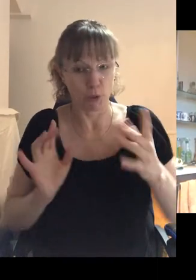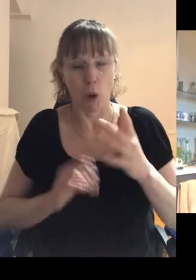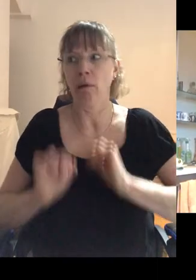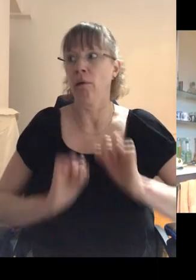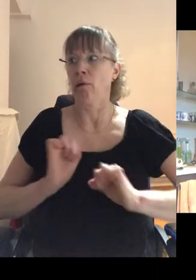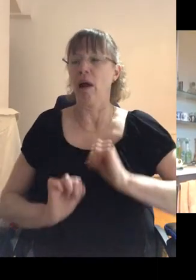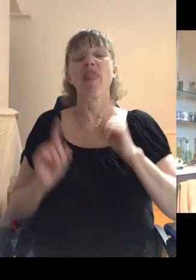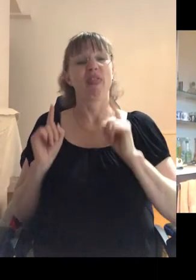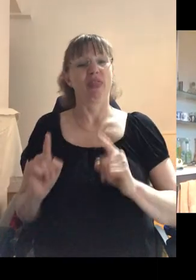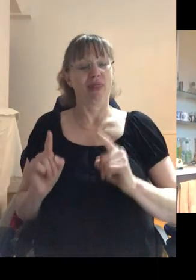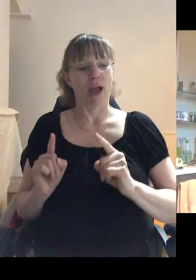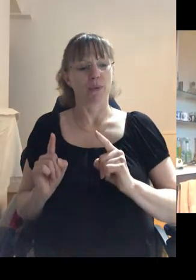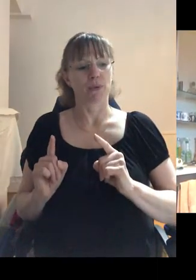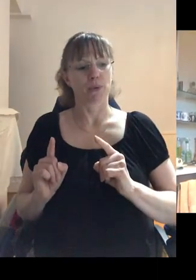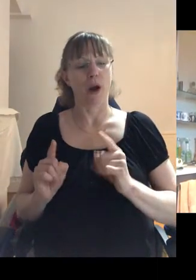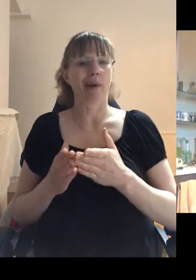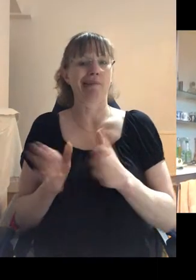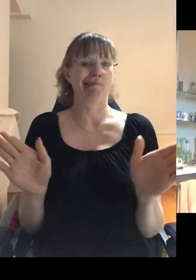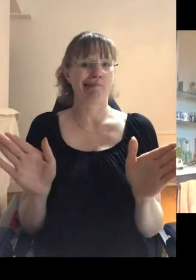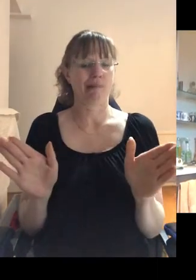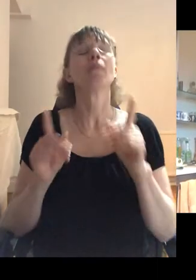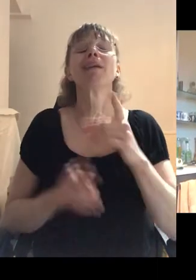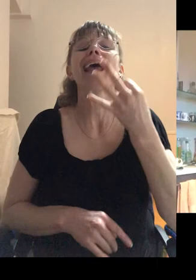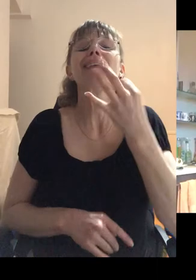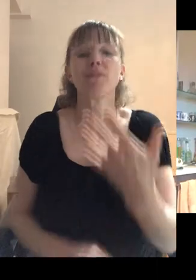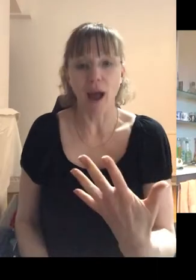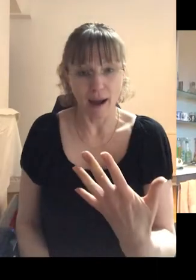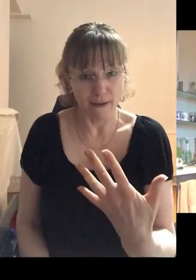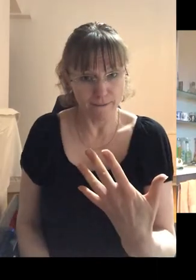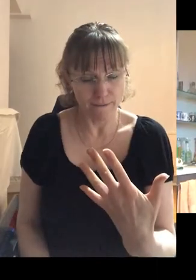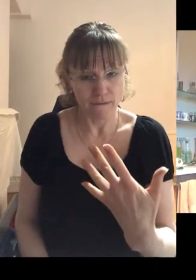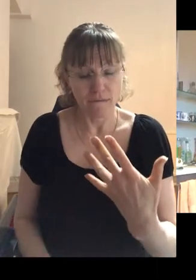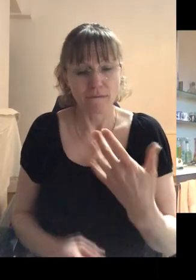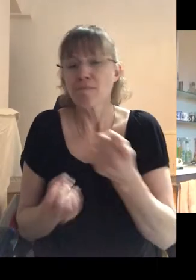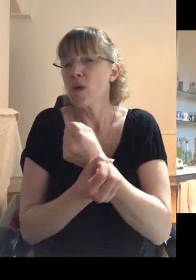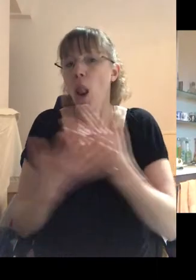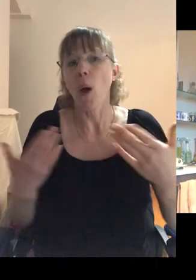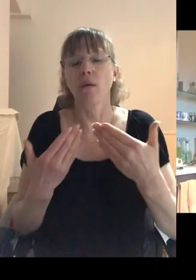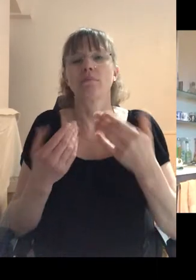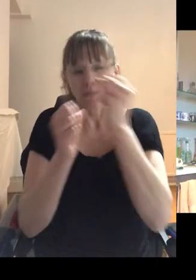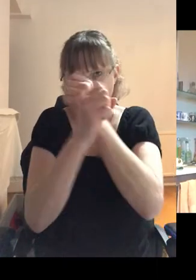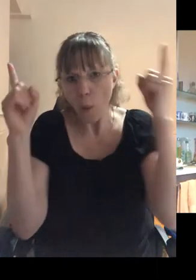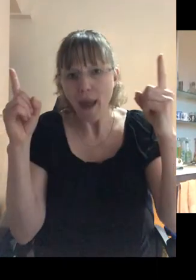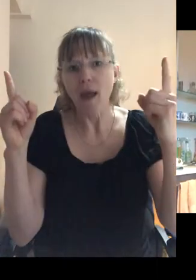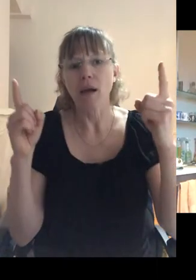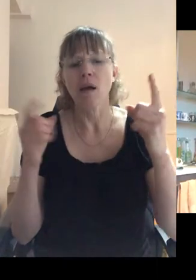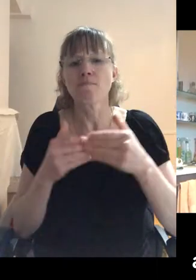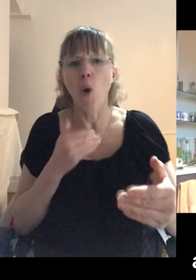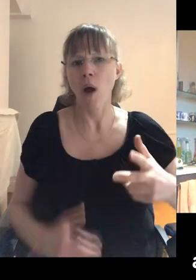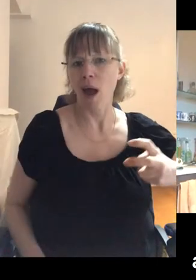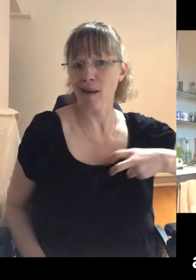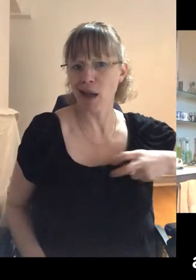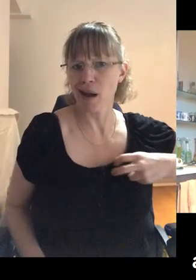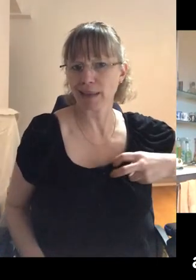that was, that was where we departed ways, but obviously in 85, uh, there was a lot more awareness and there was a lot more anxiety